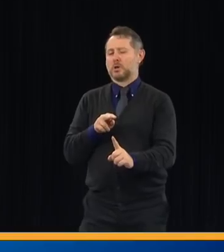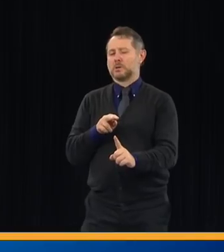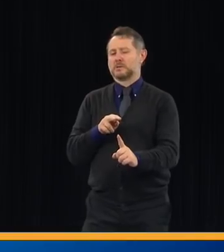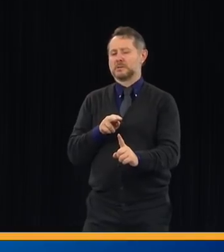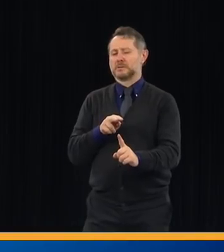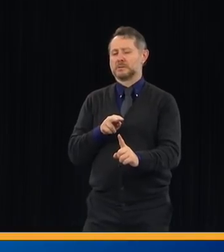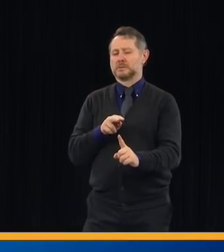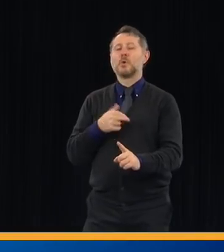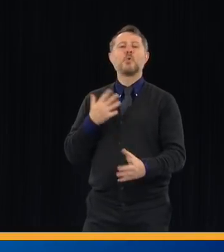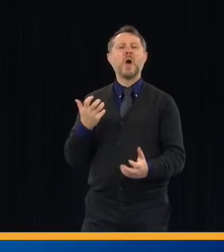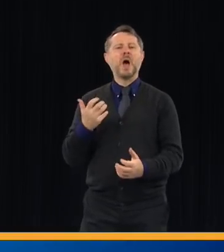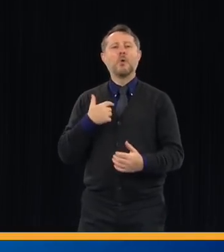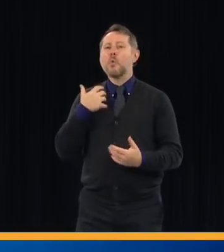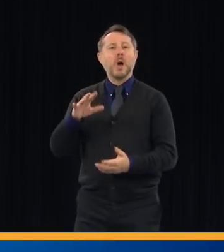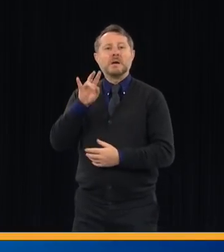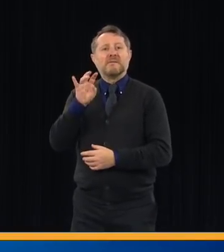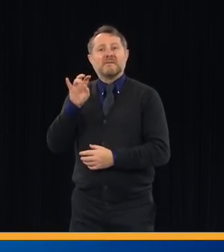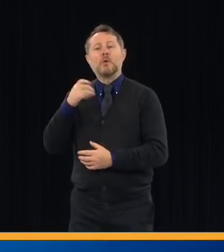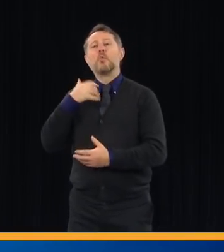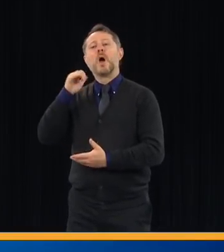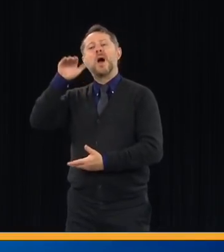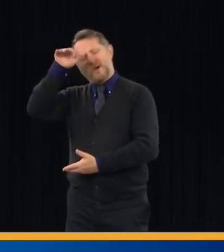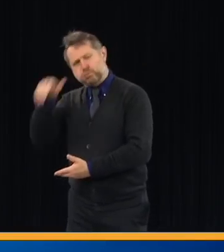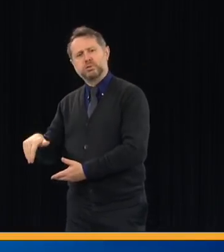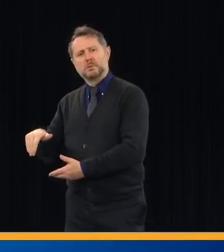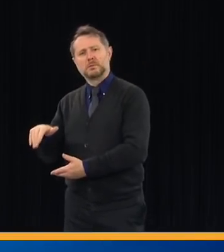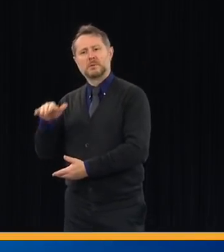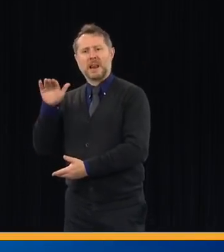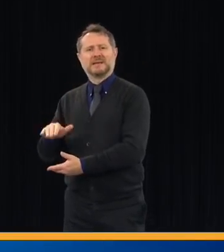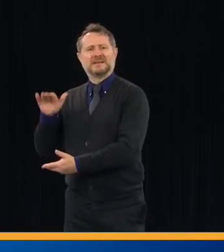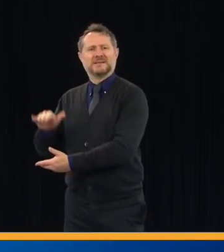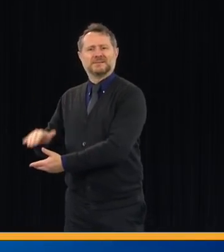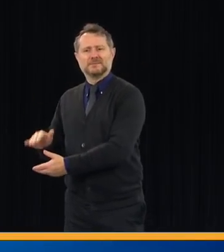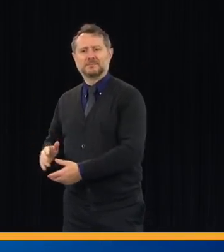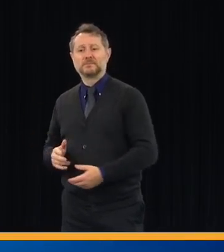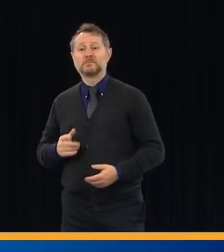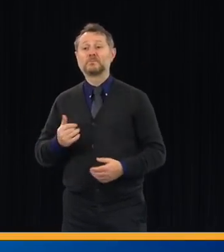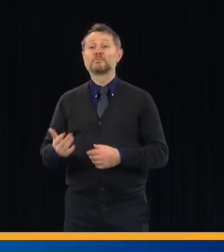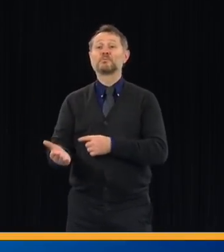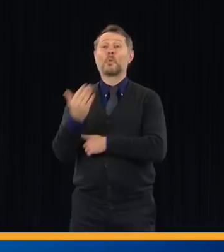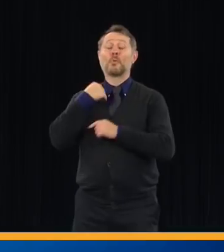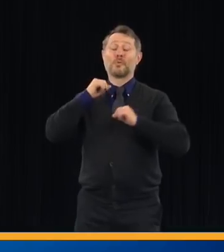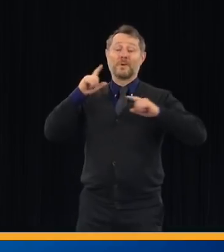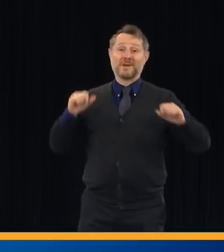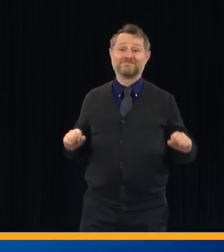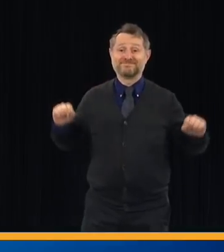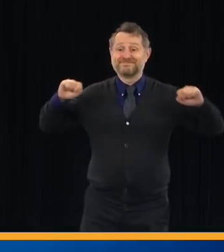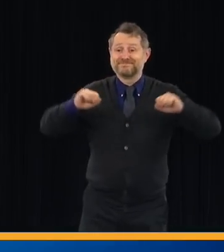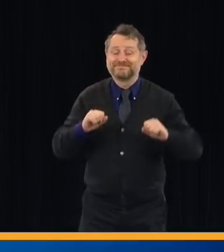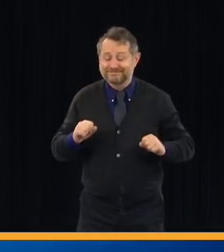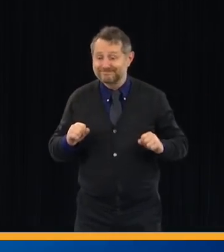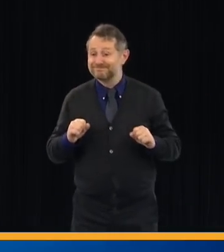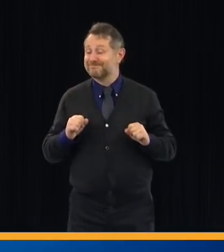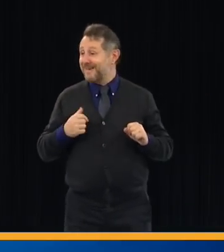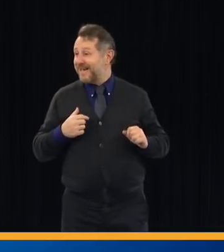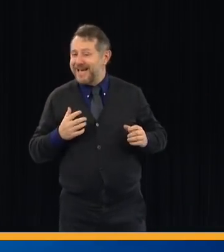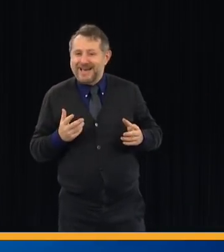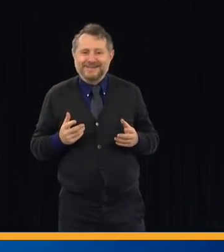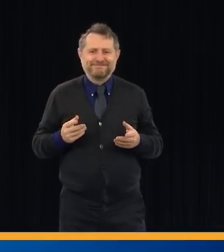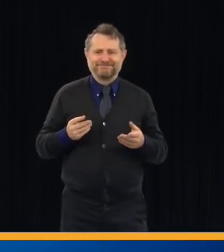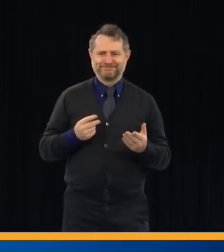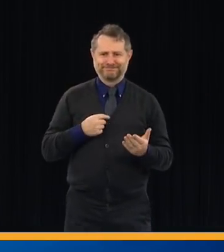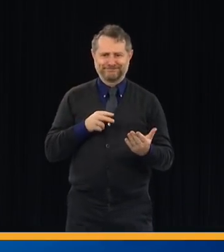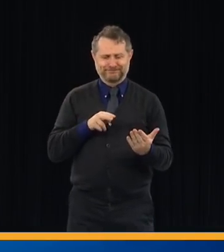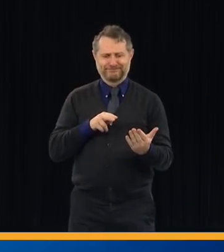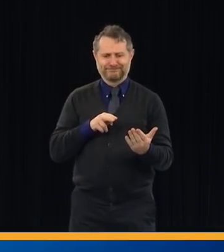as soon as I open my eyes in the morning. And it has been flattening, but